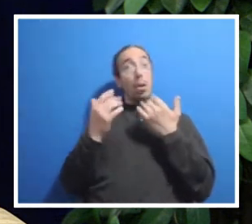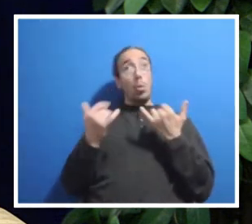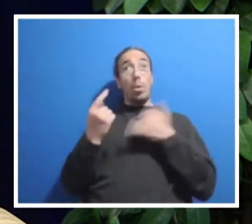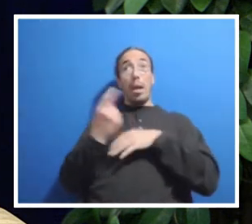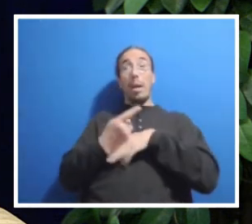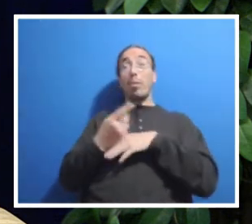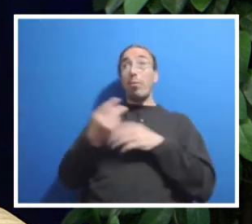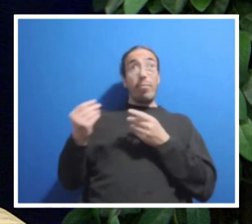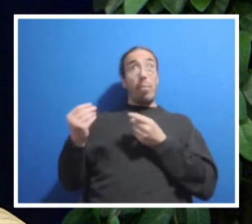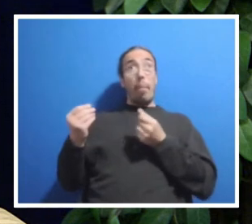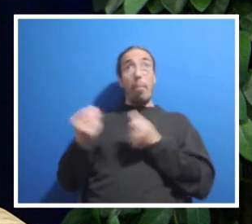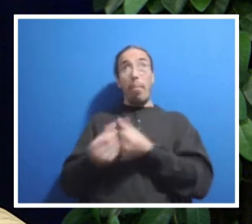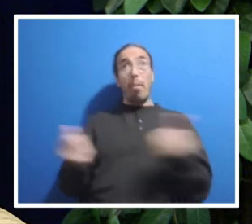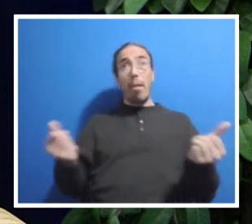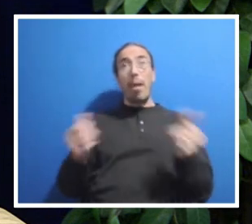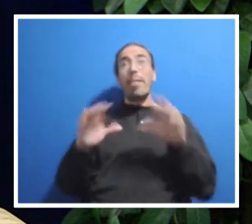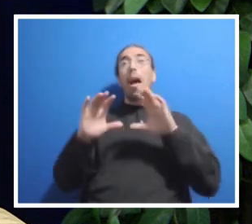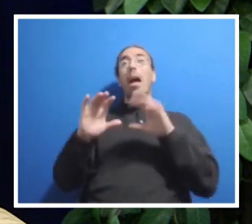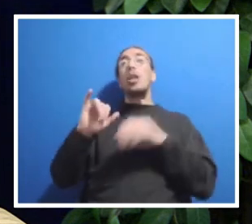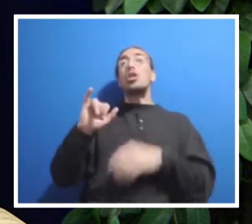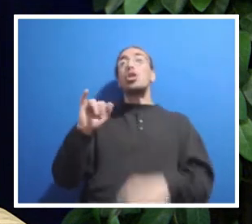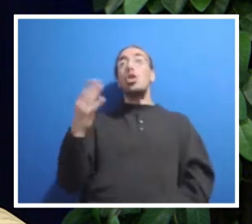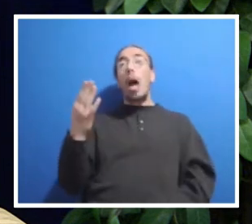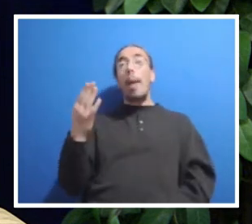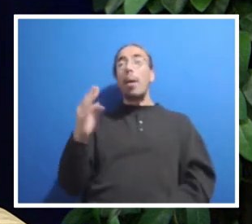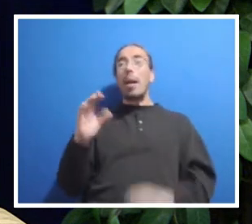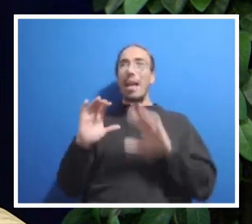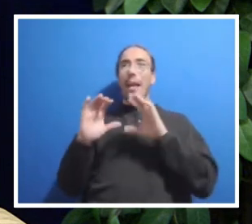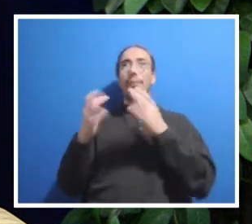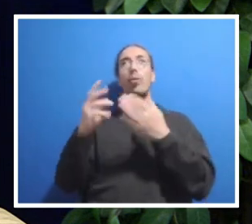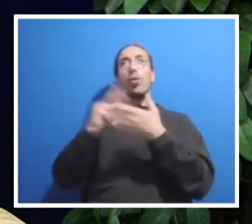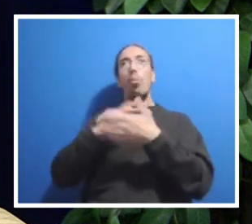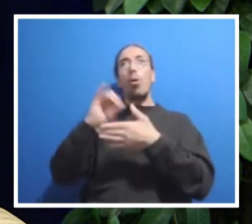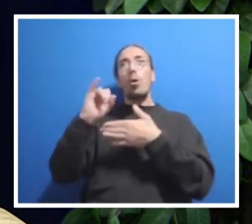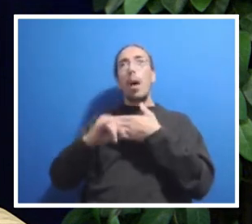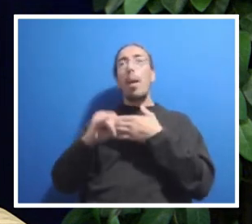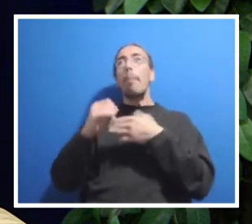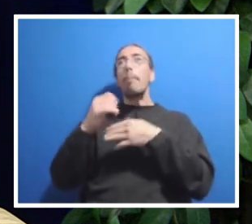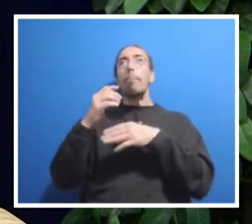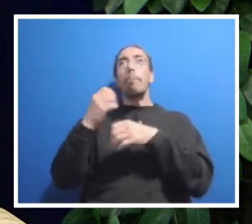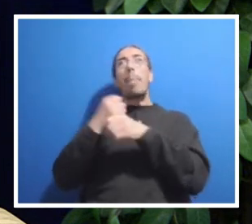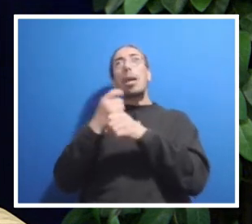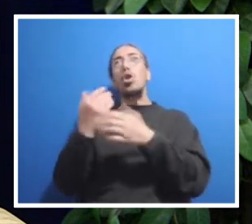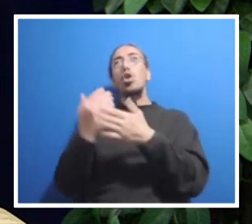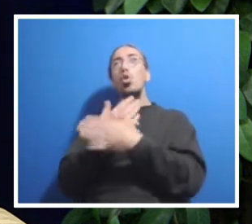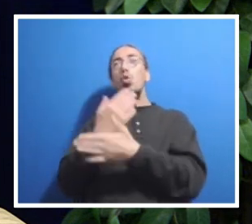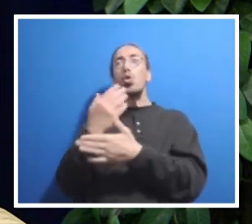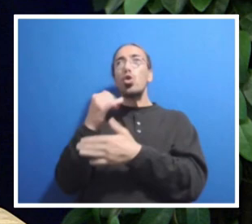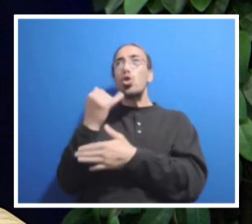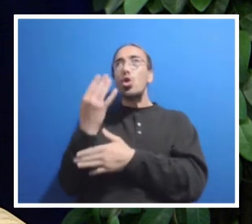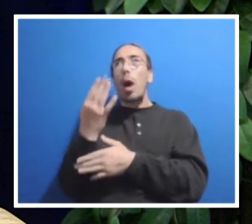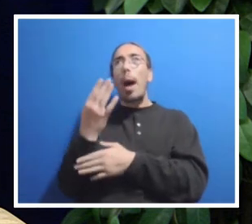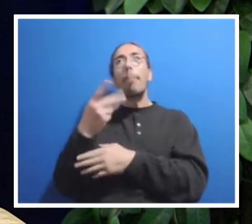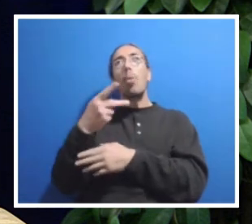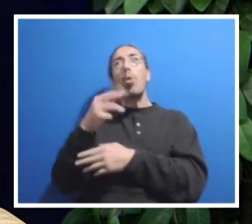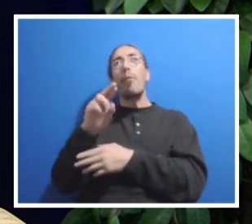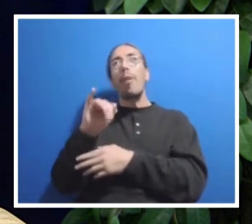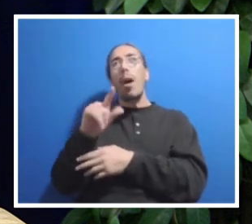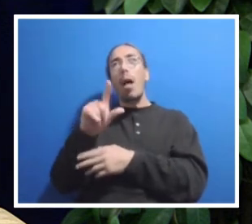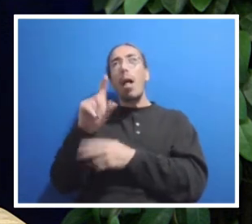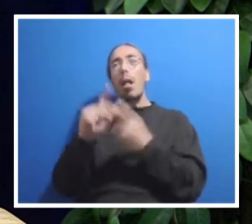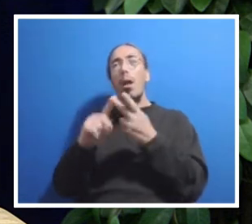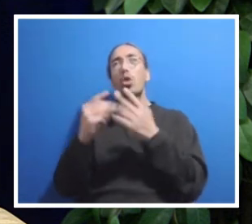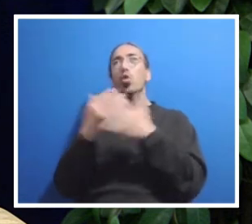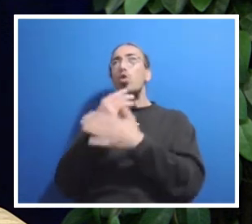The job classification side of the project is focused on creating new job profiles, new job descriptions, a new